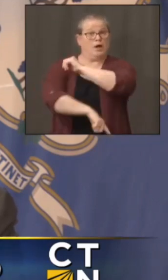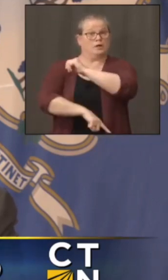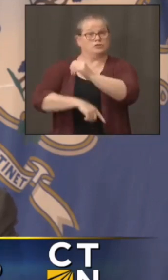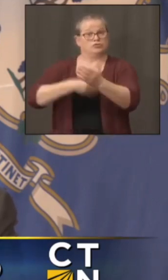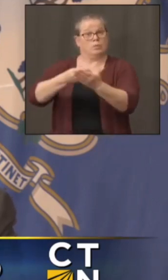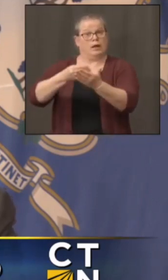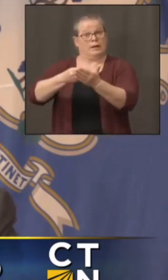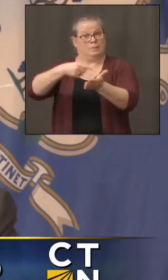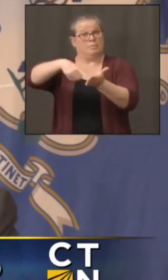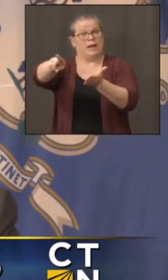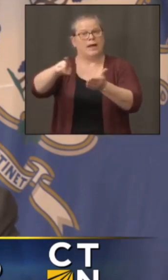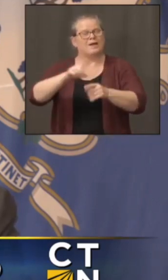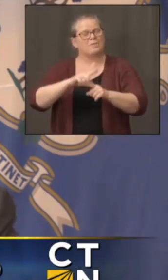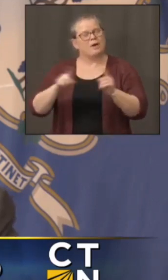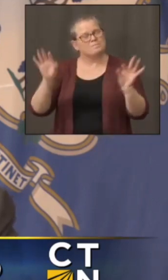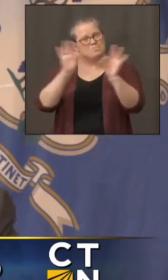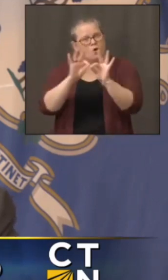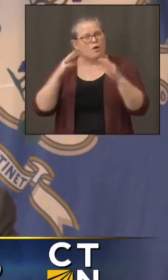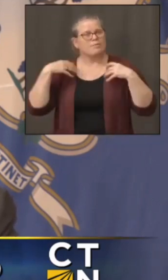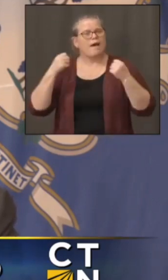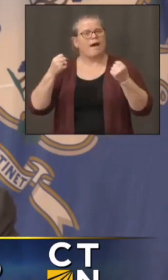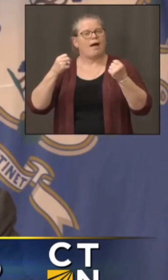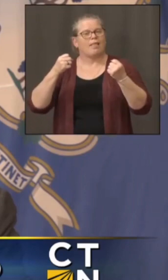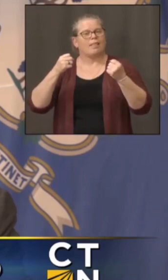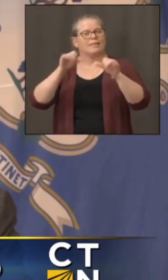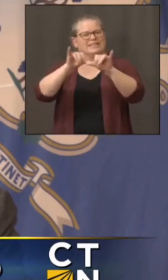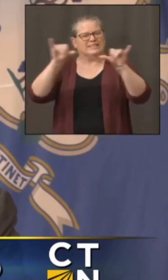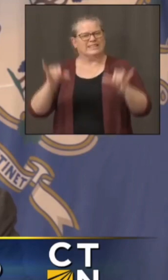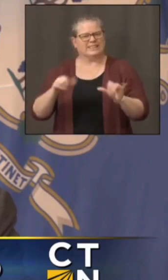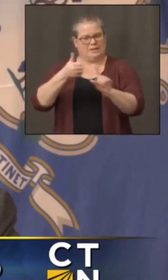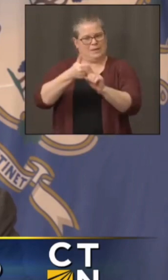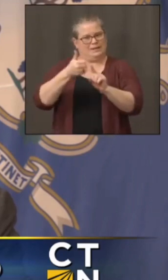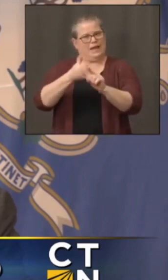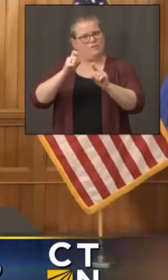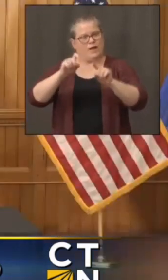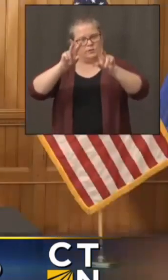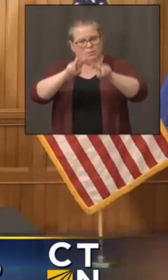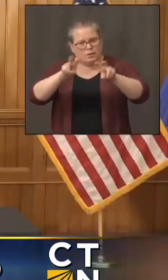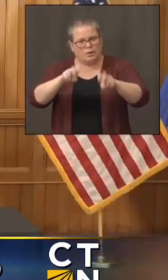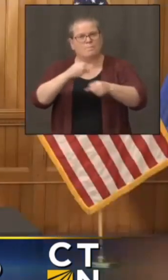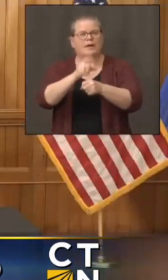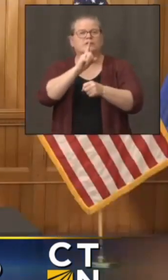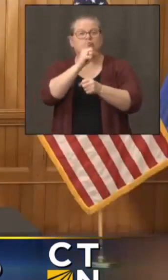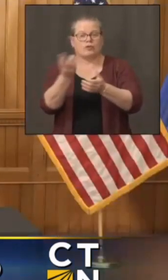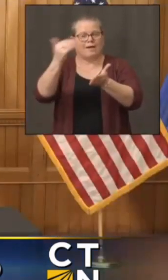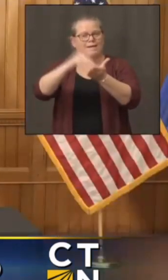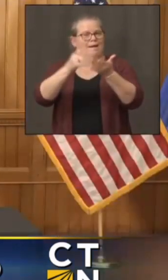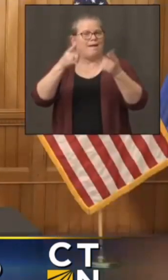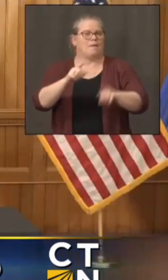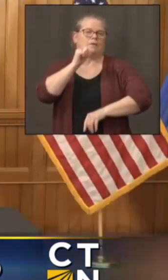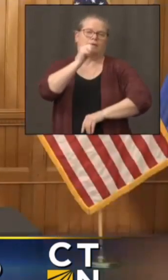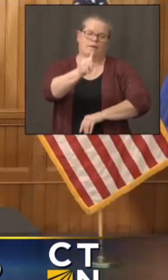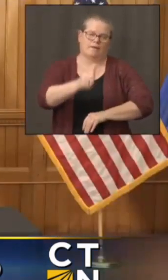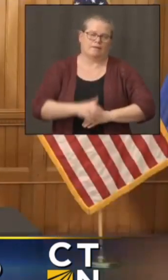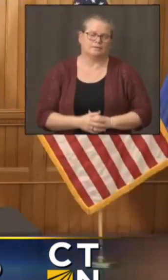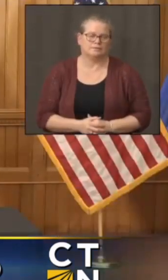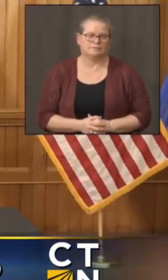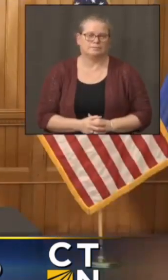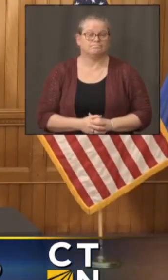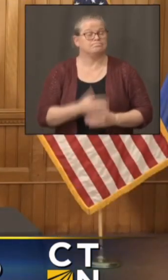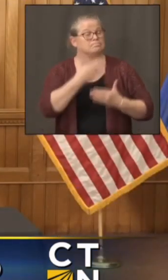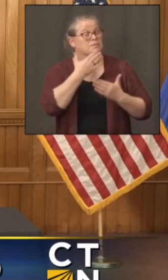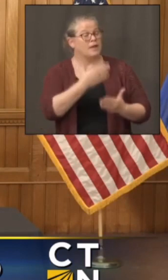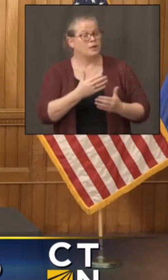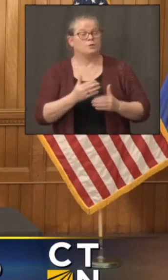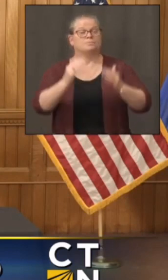make sure this never happens again thank you very much hearse